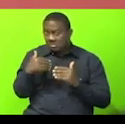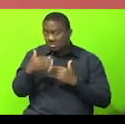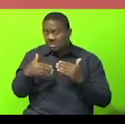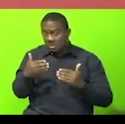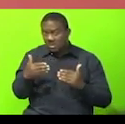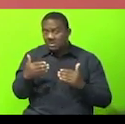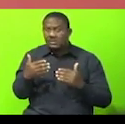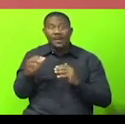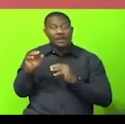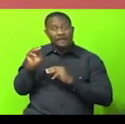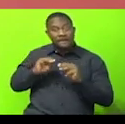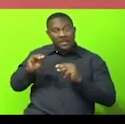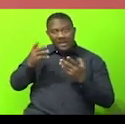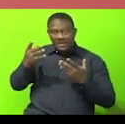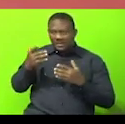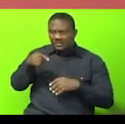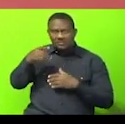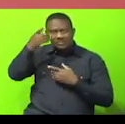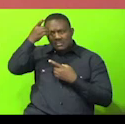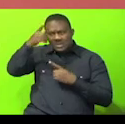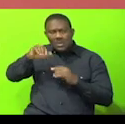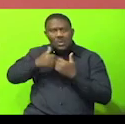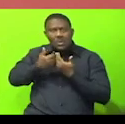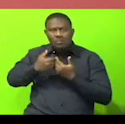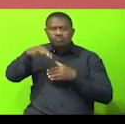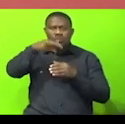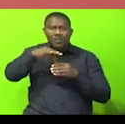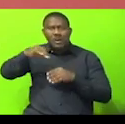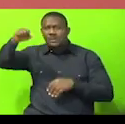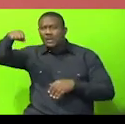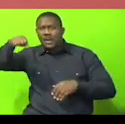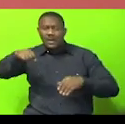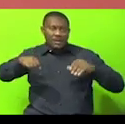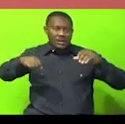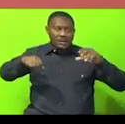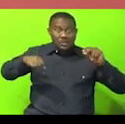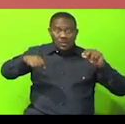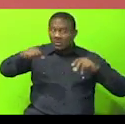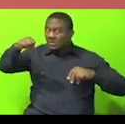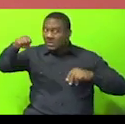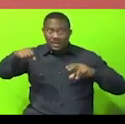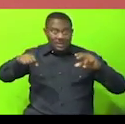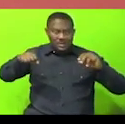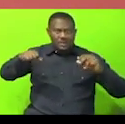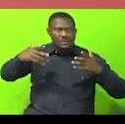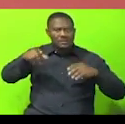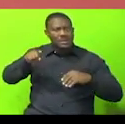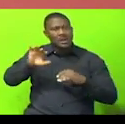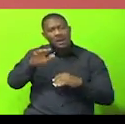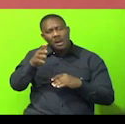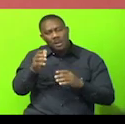matters in Parliament shall be determined by the votes of the majority of Members present and voting with at least